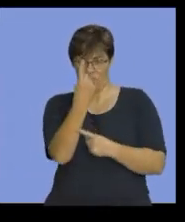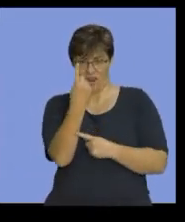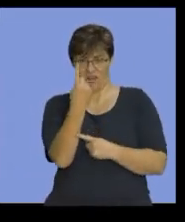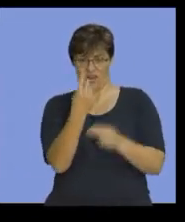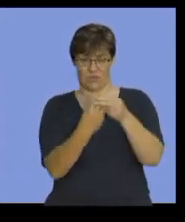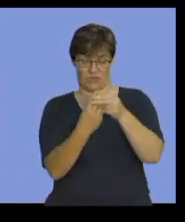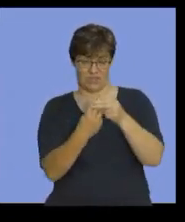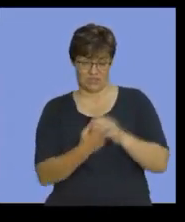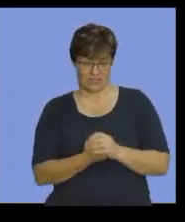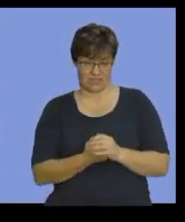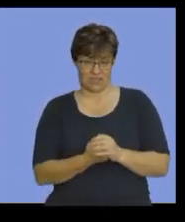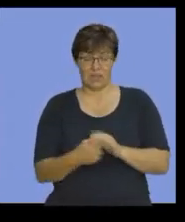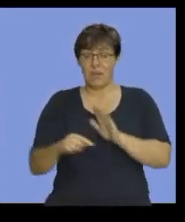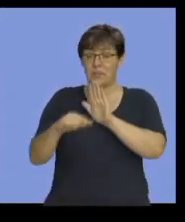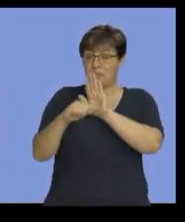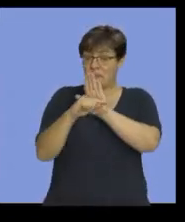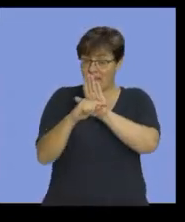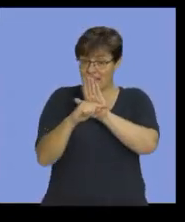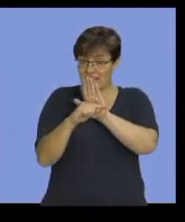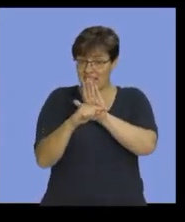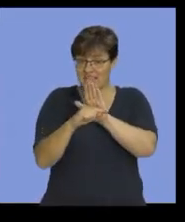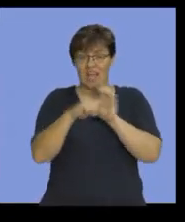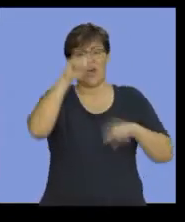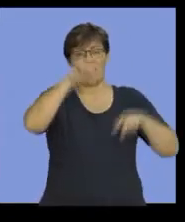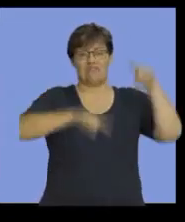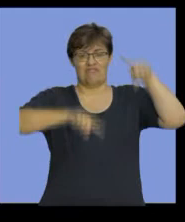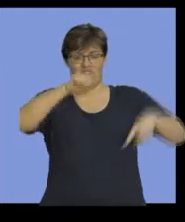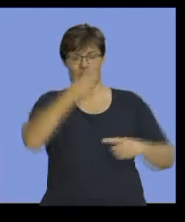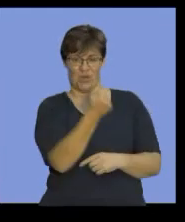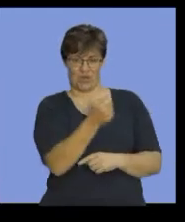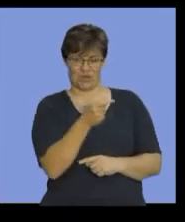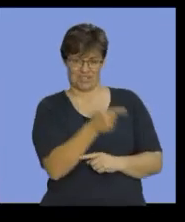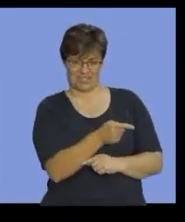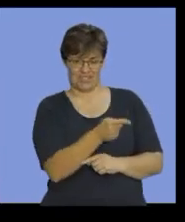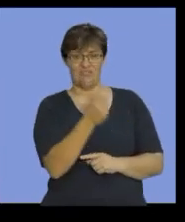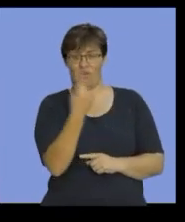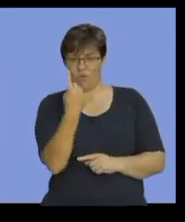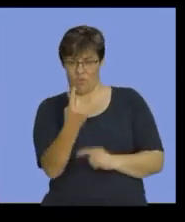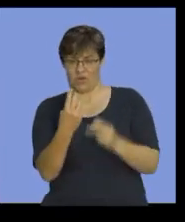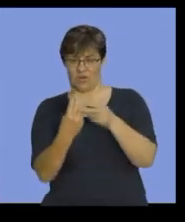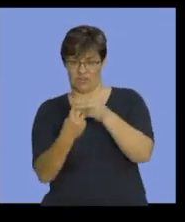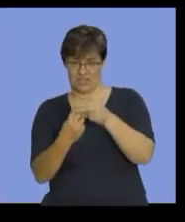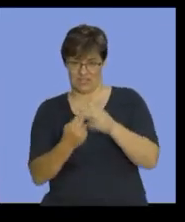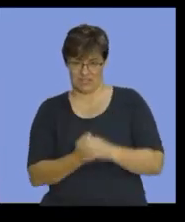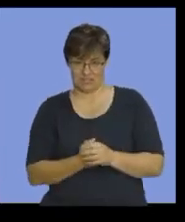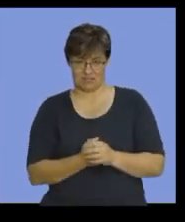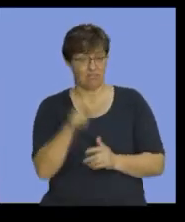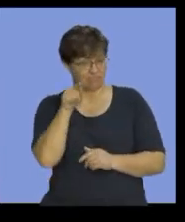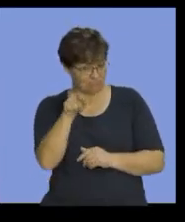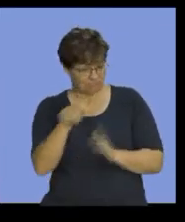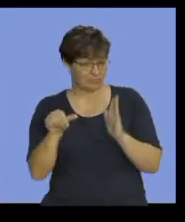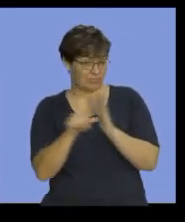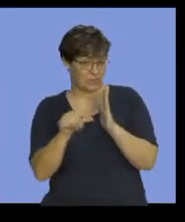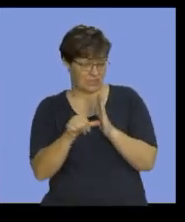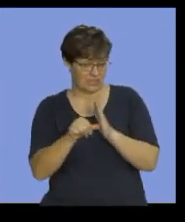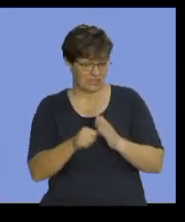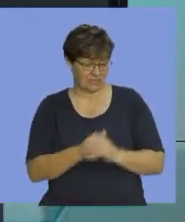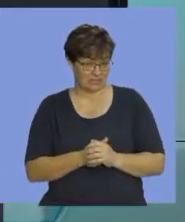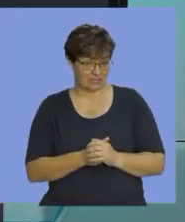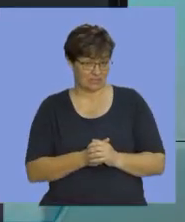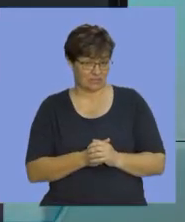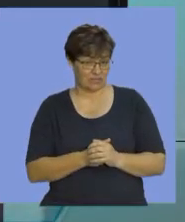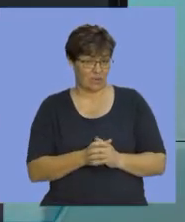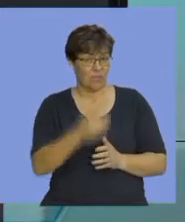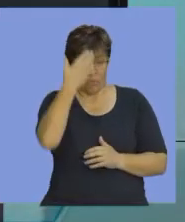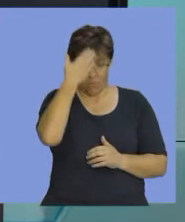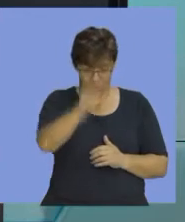minus your variable cost per unit. That's important. So, you